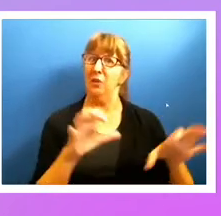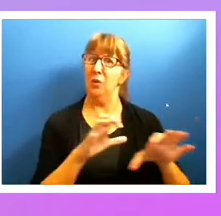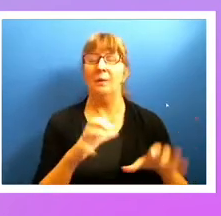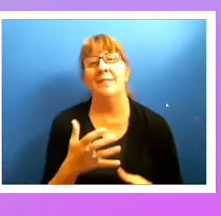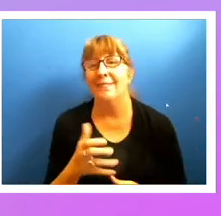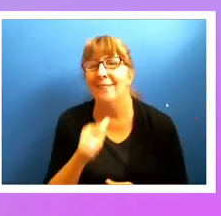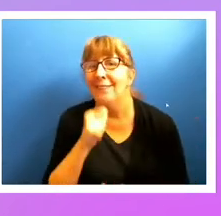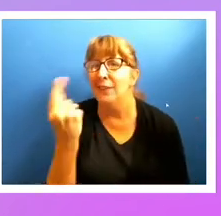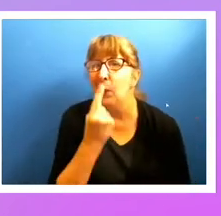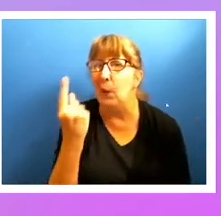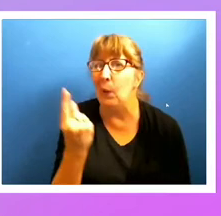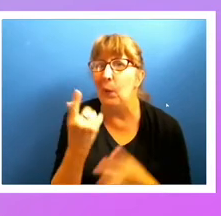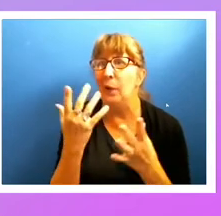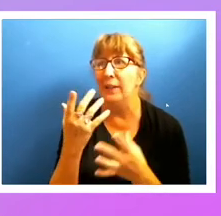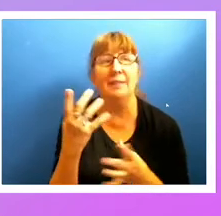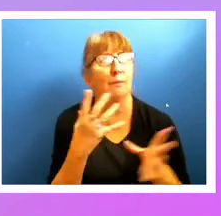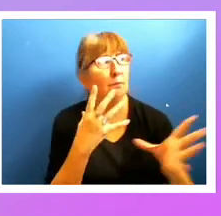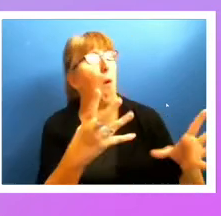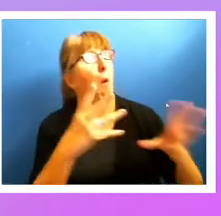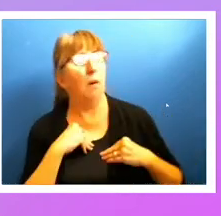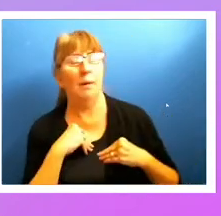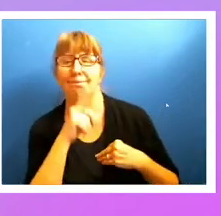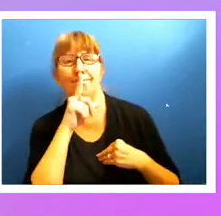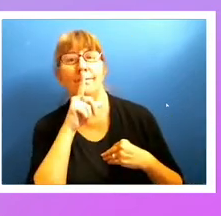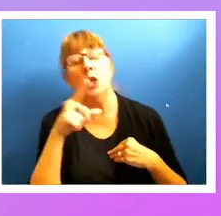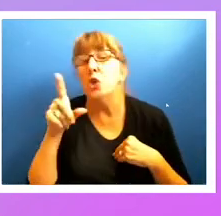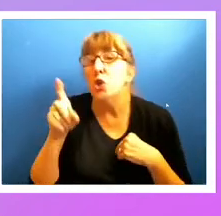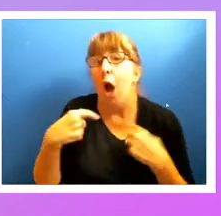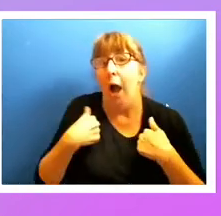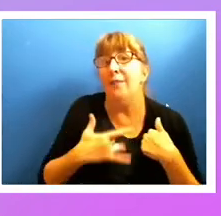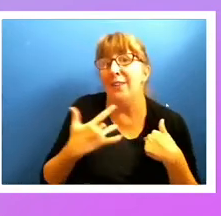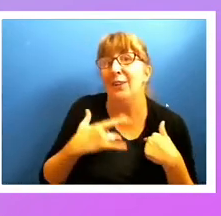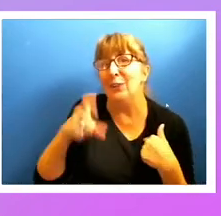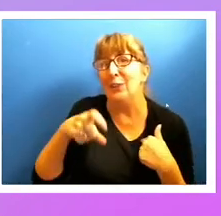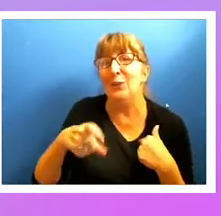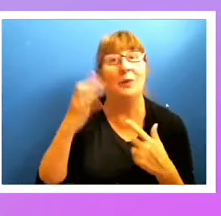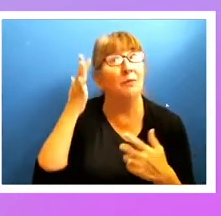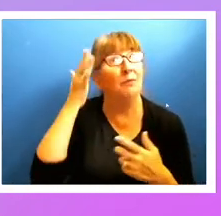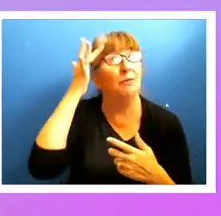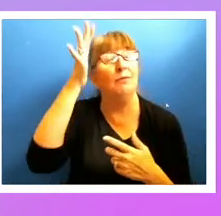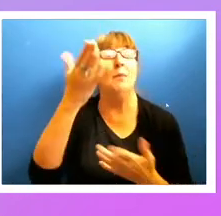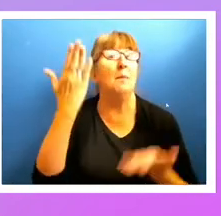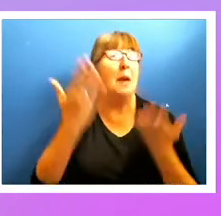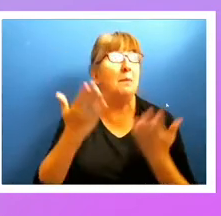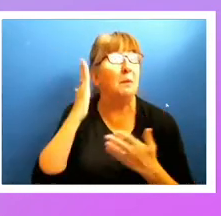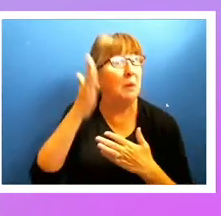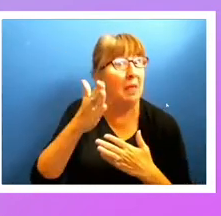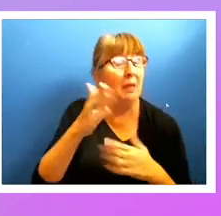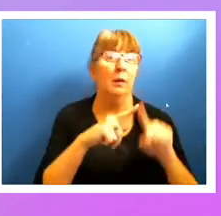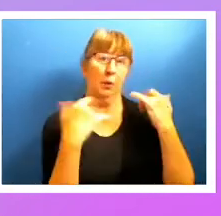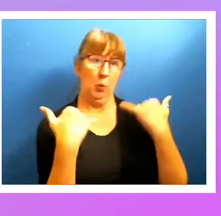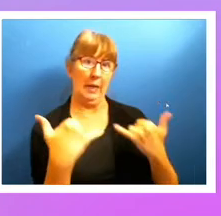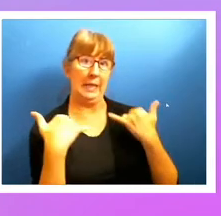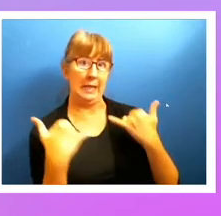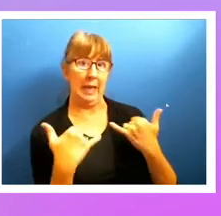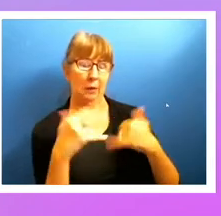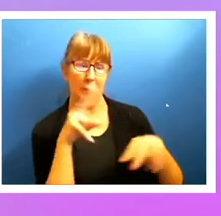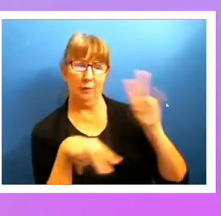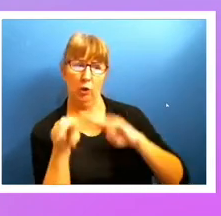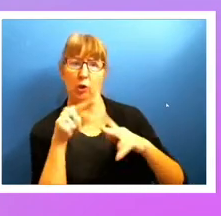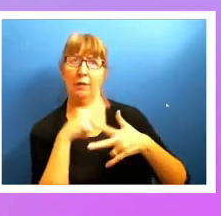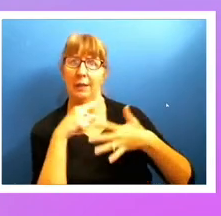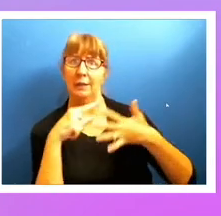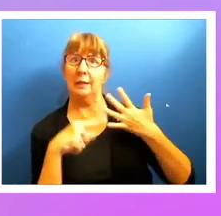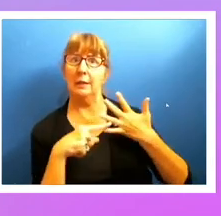get you what you need. I think it should. And I think someday it will. But for right now, we have to think about these other aspects